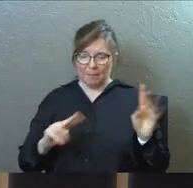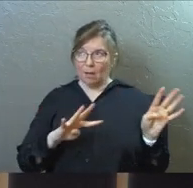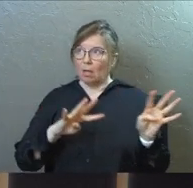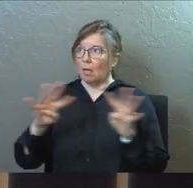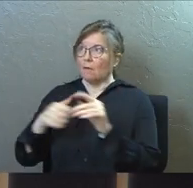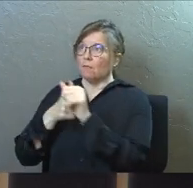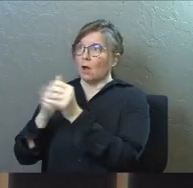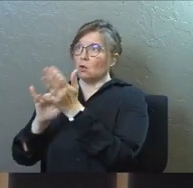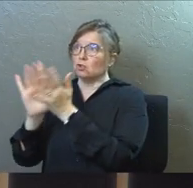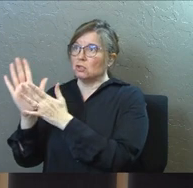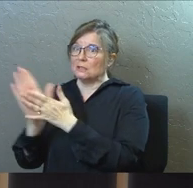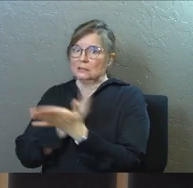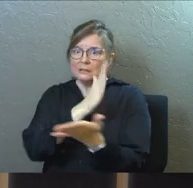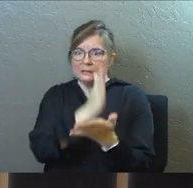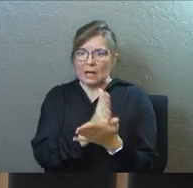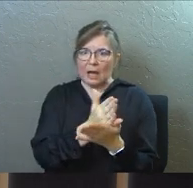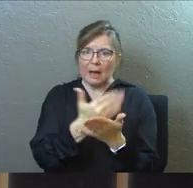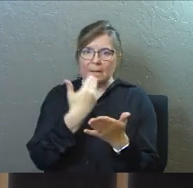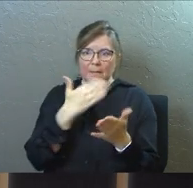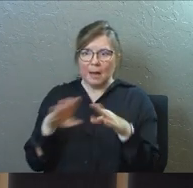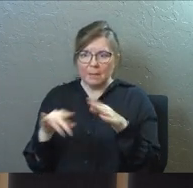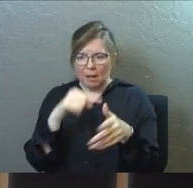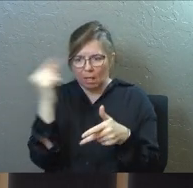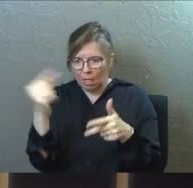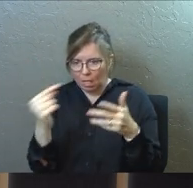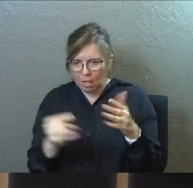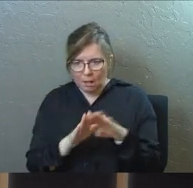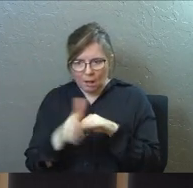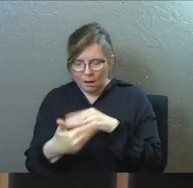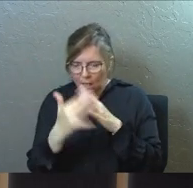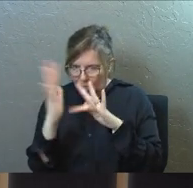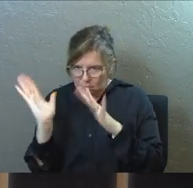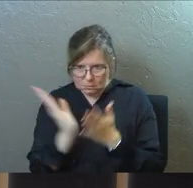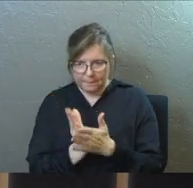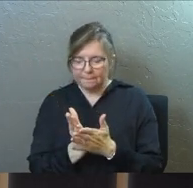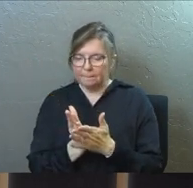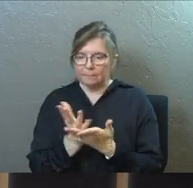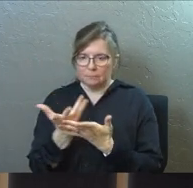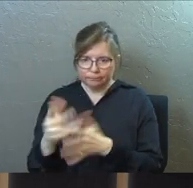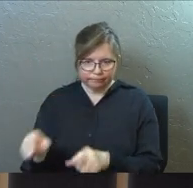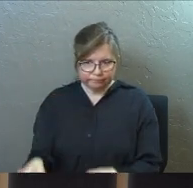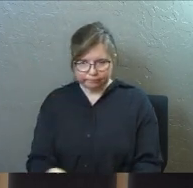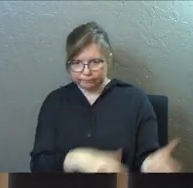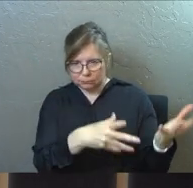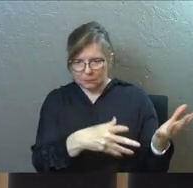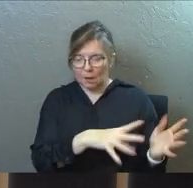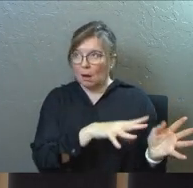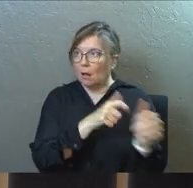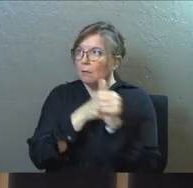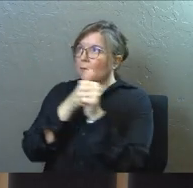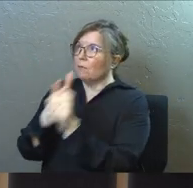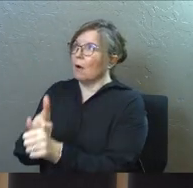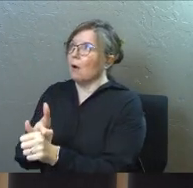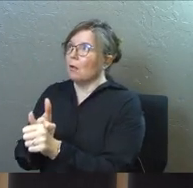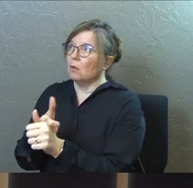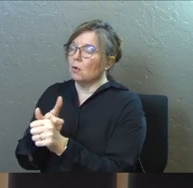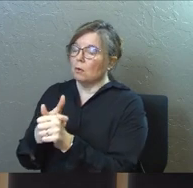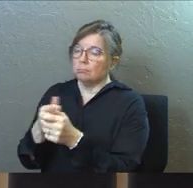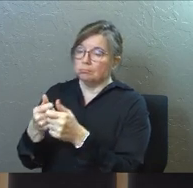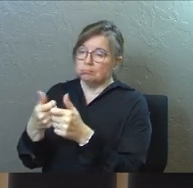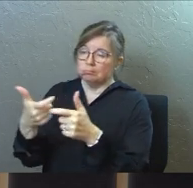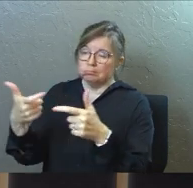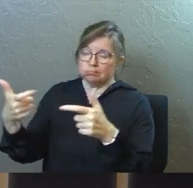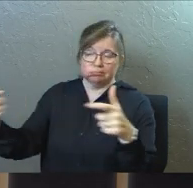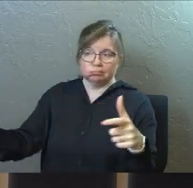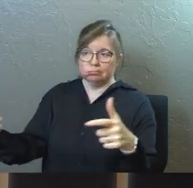it's not a couple onesie twosies finding Jesus, a bunch of people are finding Jesus, this is going like wildfire, and so